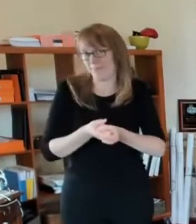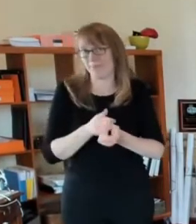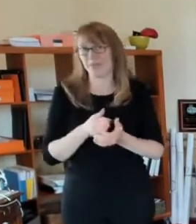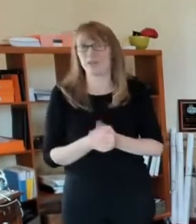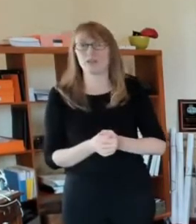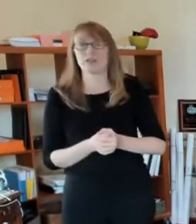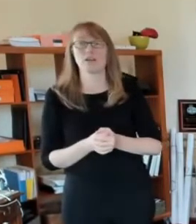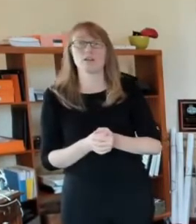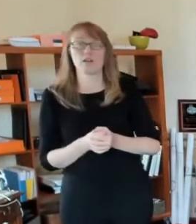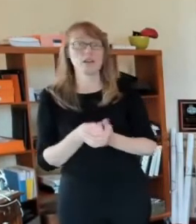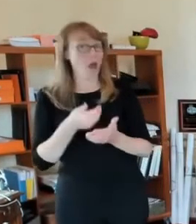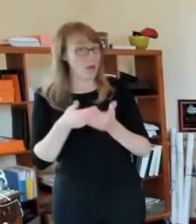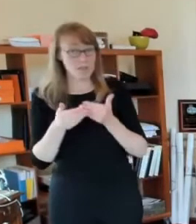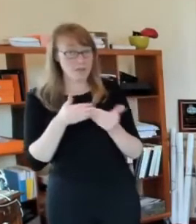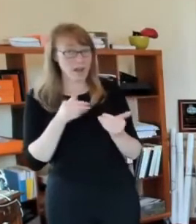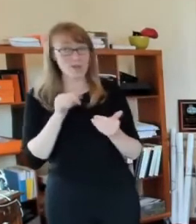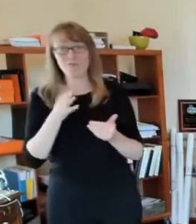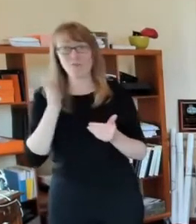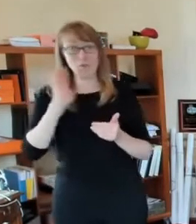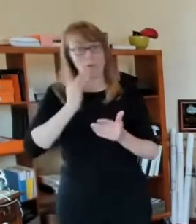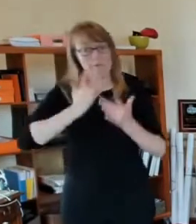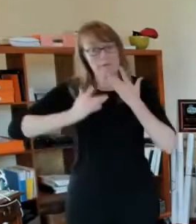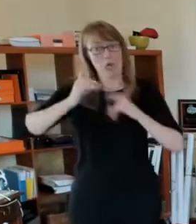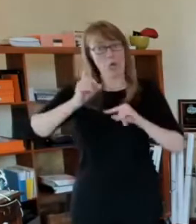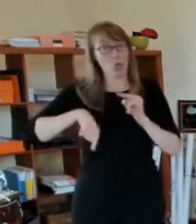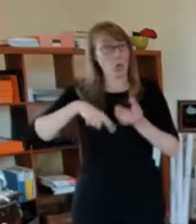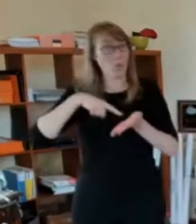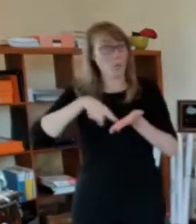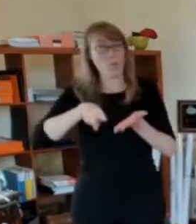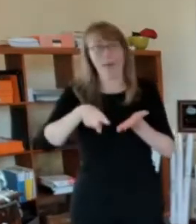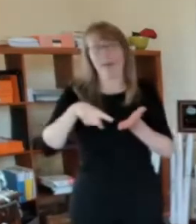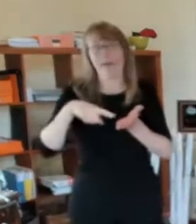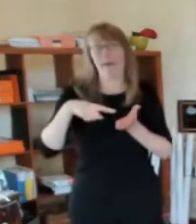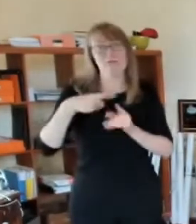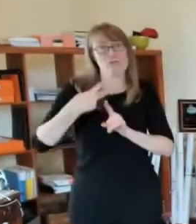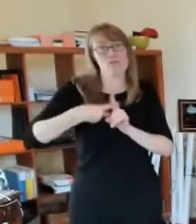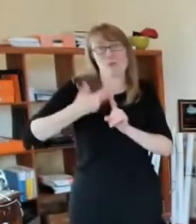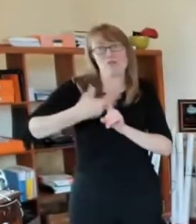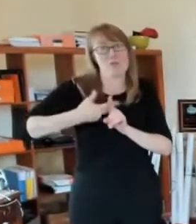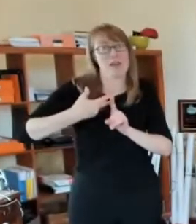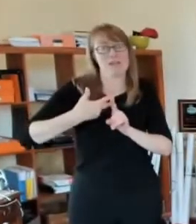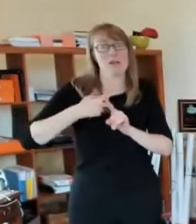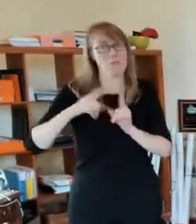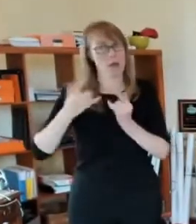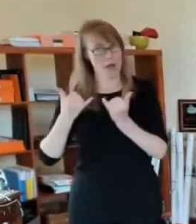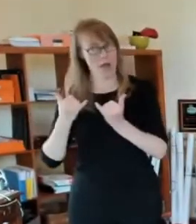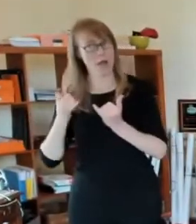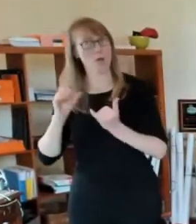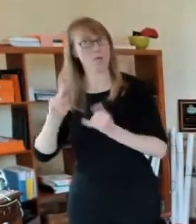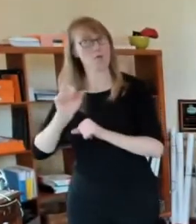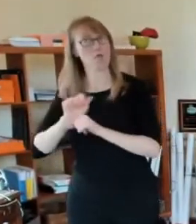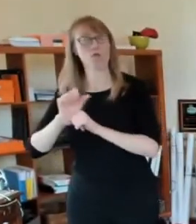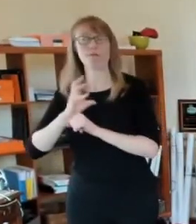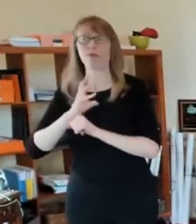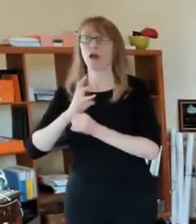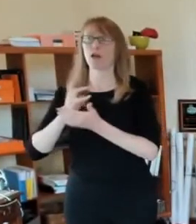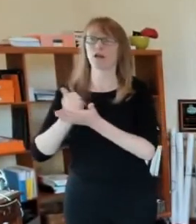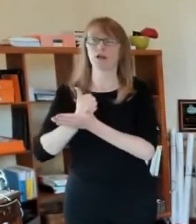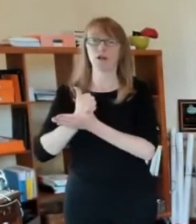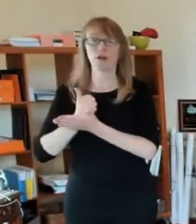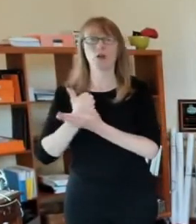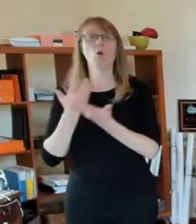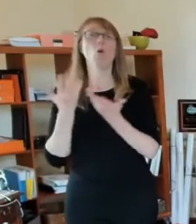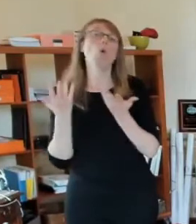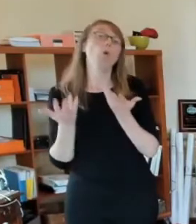Some people, you know, did keep their jobs through, say, May or June, but now they have been laid off from their